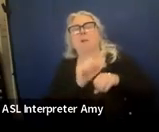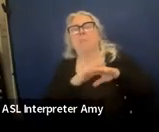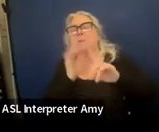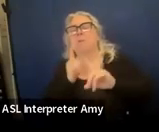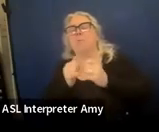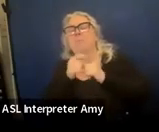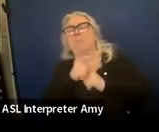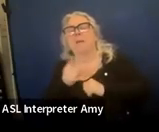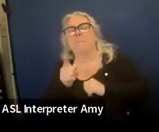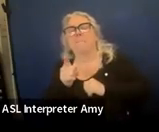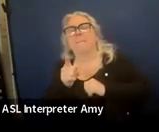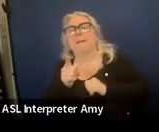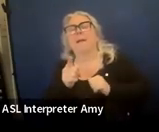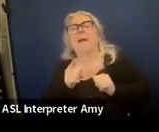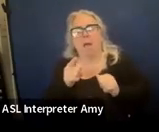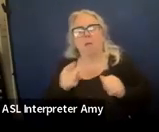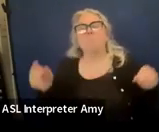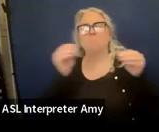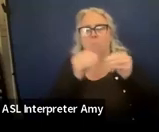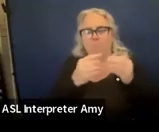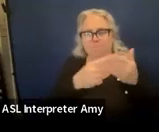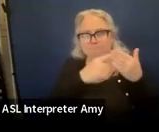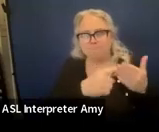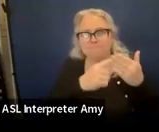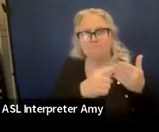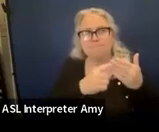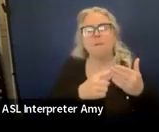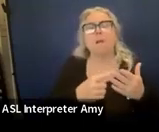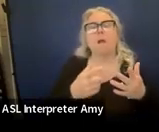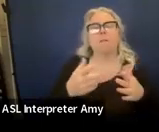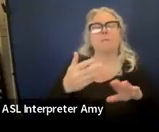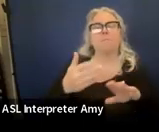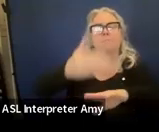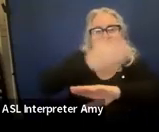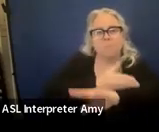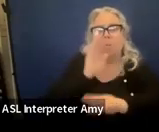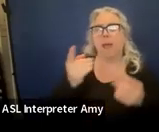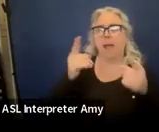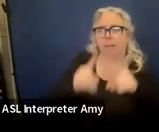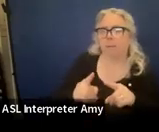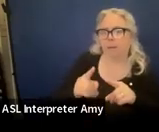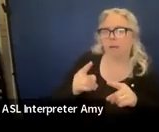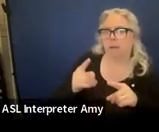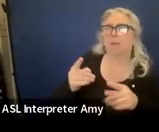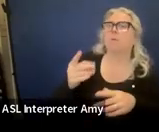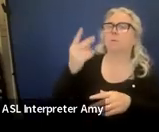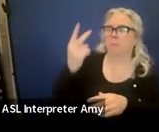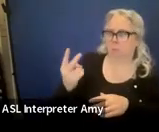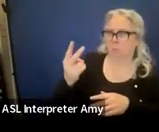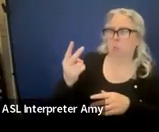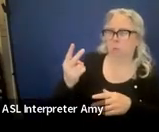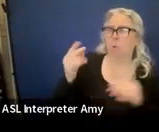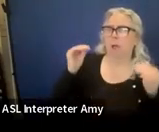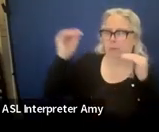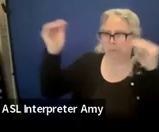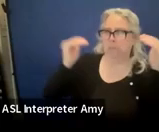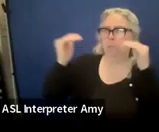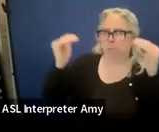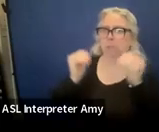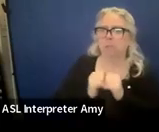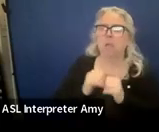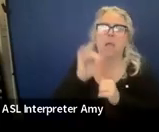with them. And so this is more of that discussion of progress that would happen between the two adults. This would be a good place to put that.